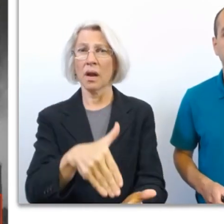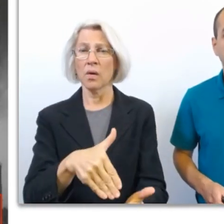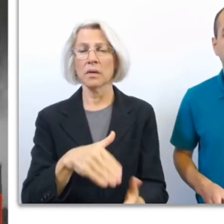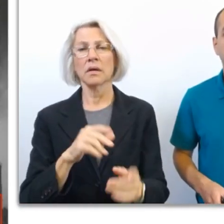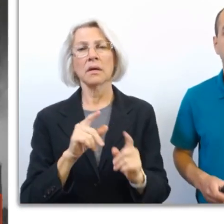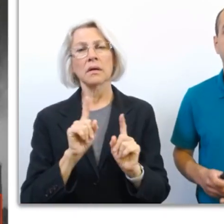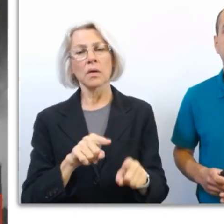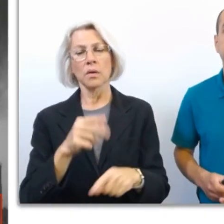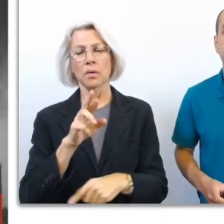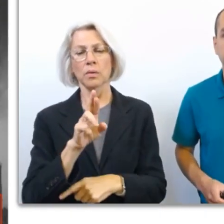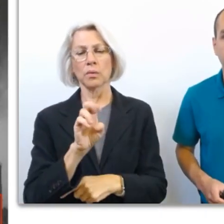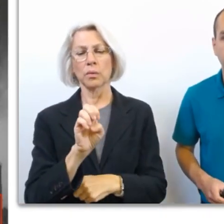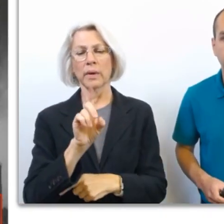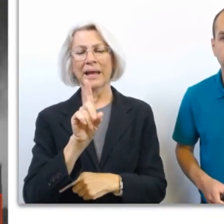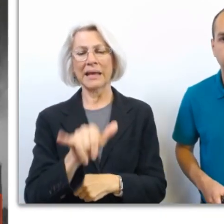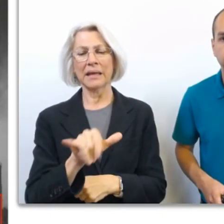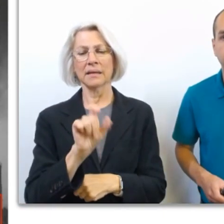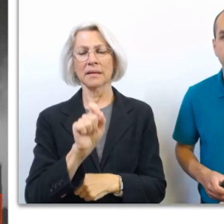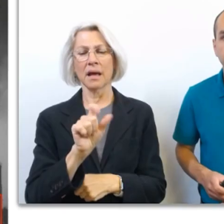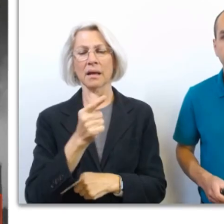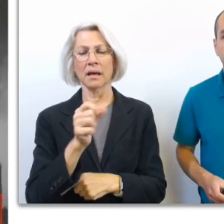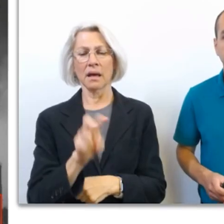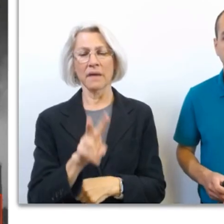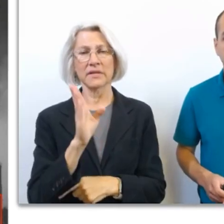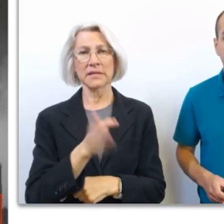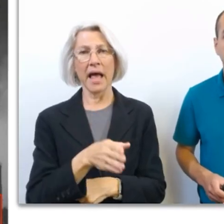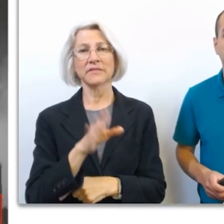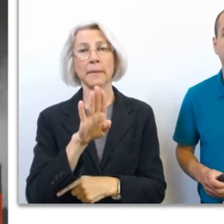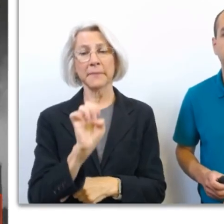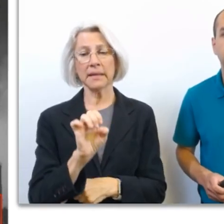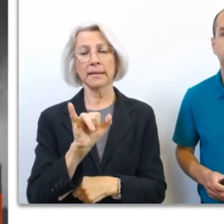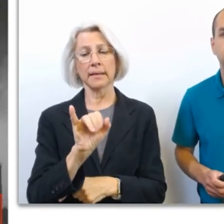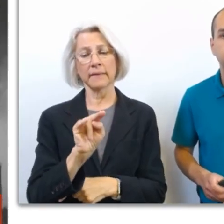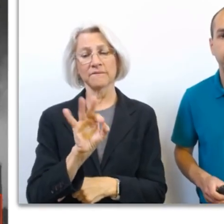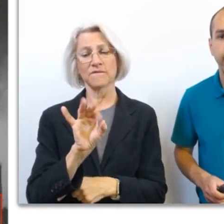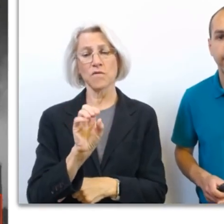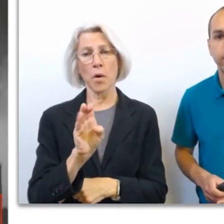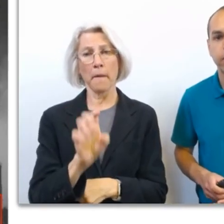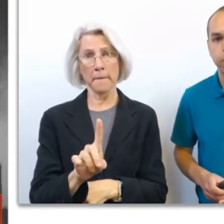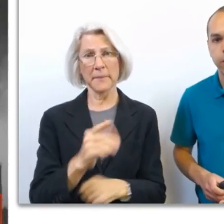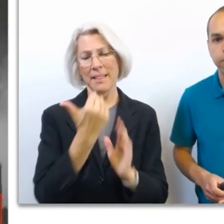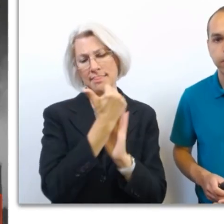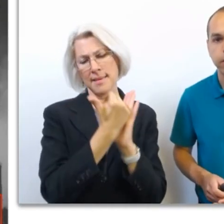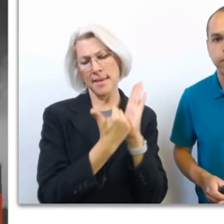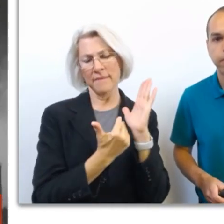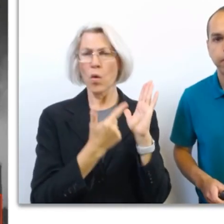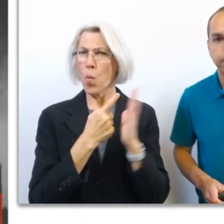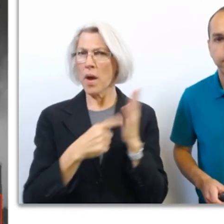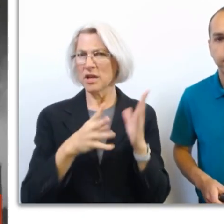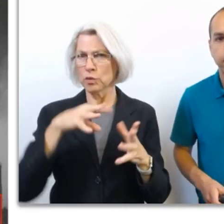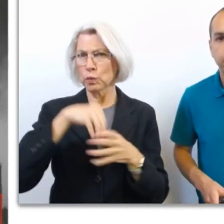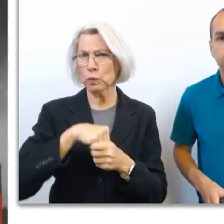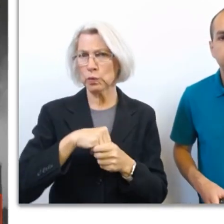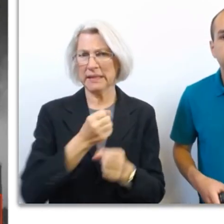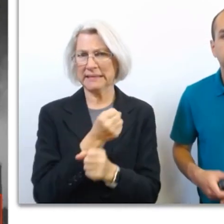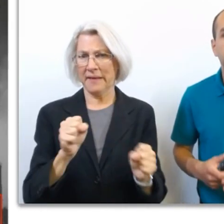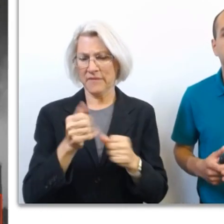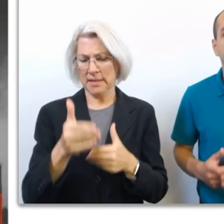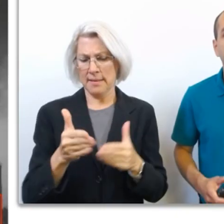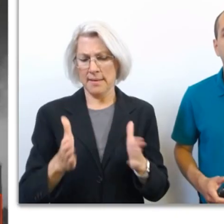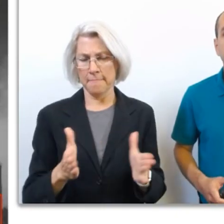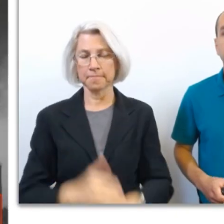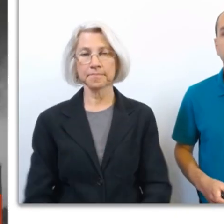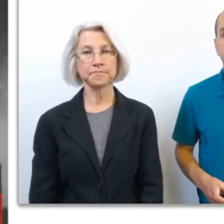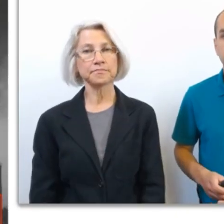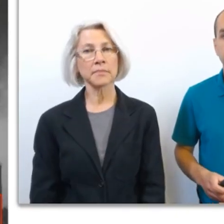.gov slash be informed for a comprehensive list of items you should have in your safety kit. There